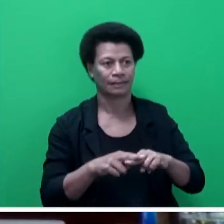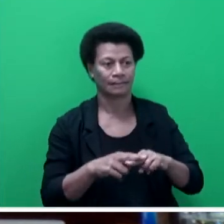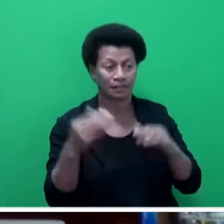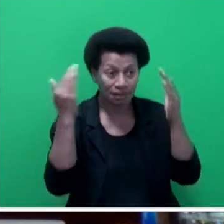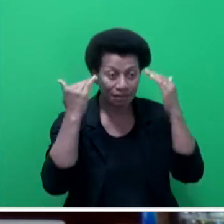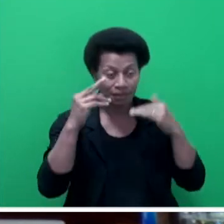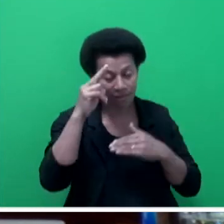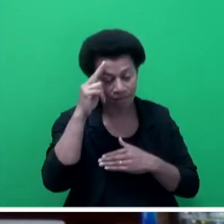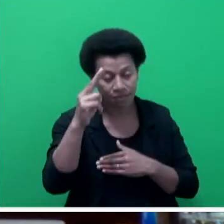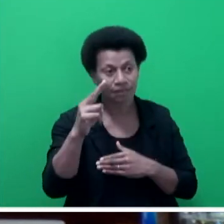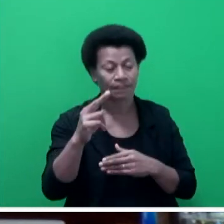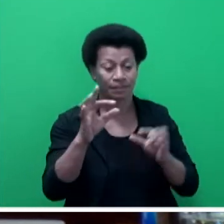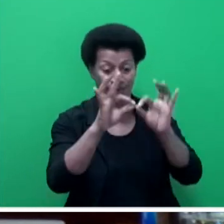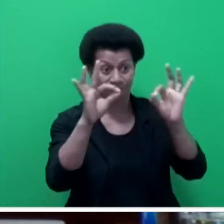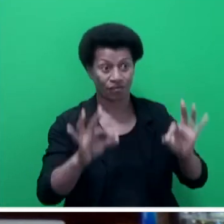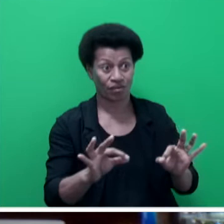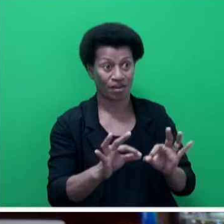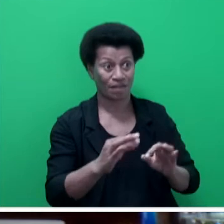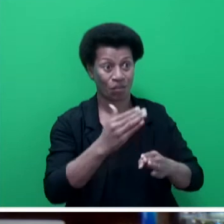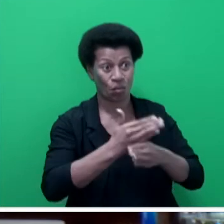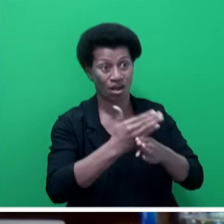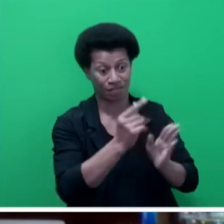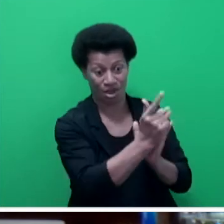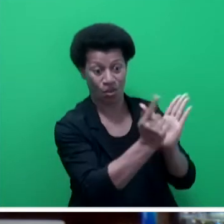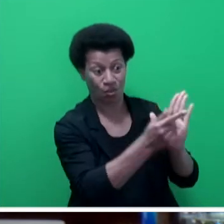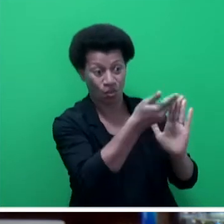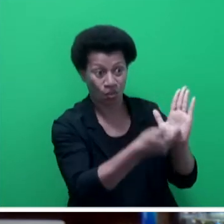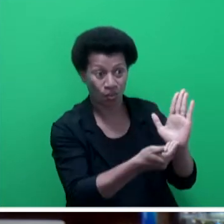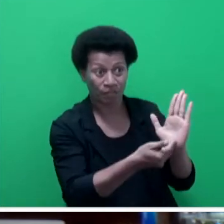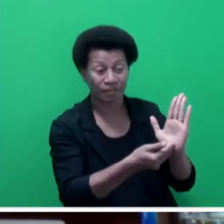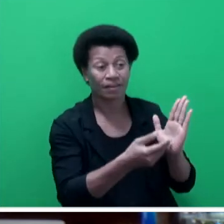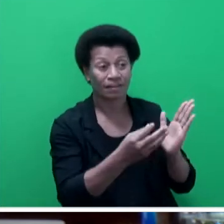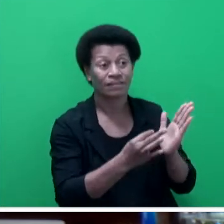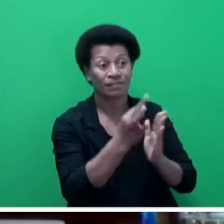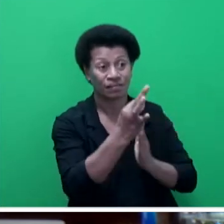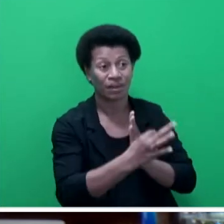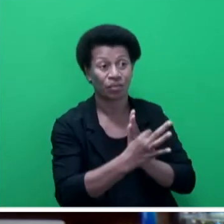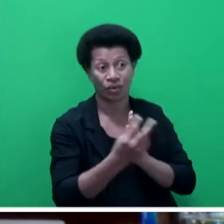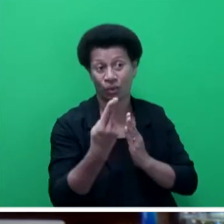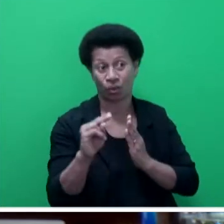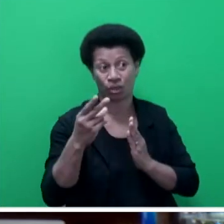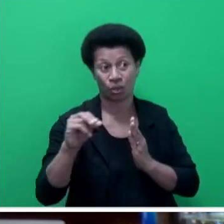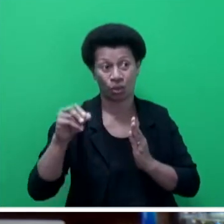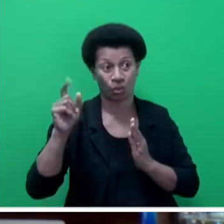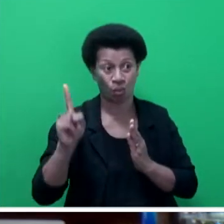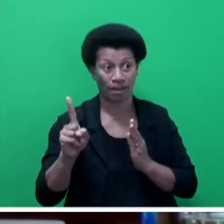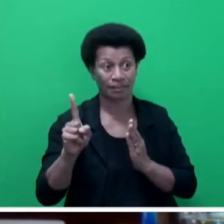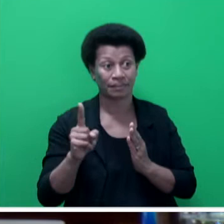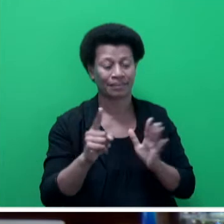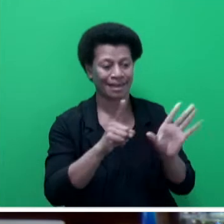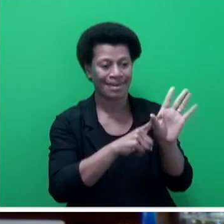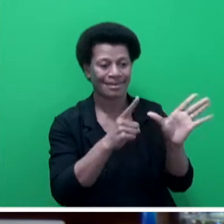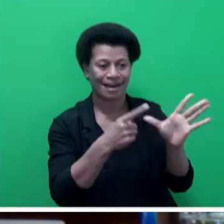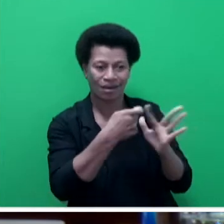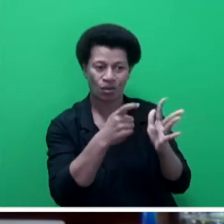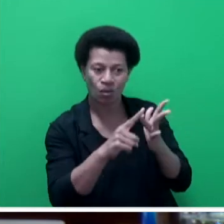was launched by the Honourable Prime Minister on 27 February 2021 at Yakko Village in Nandi to